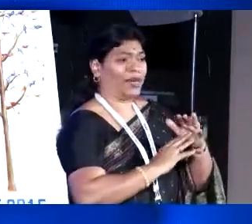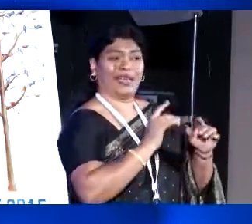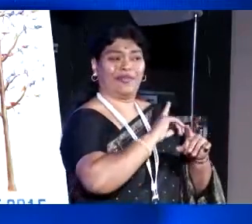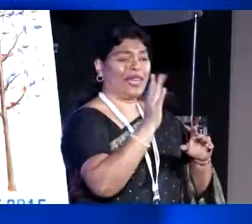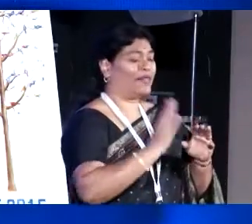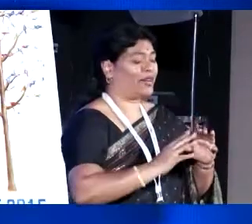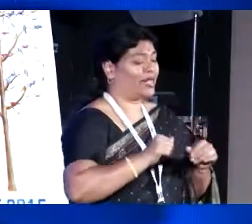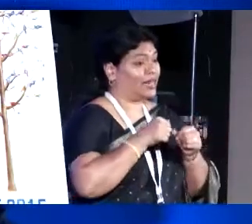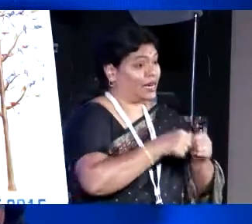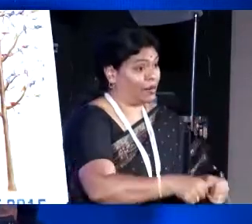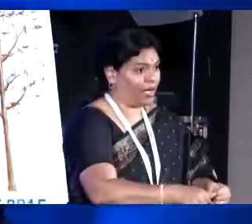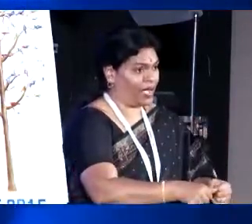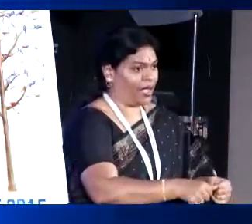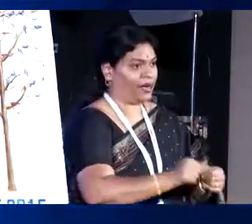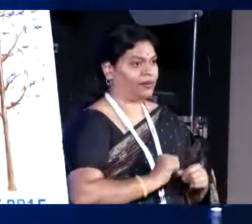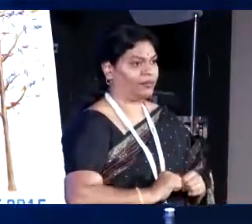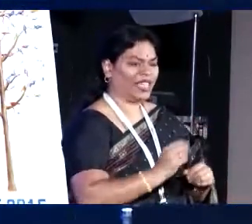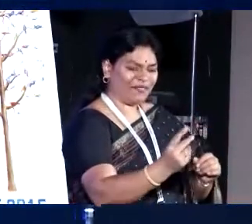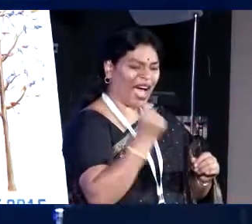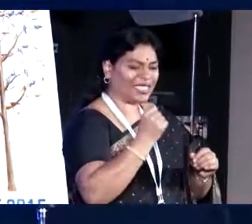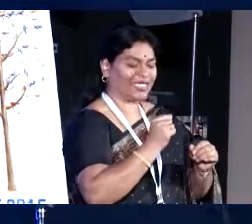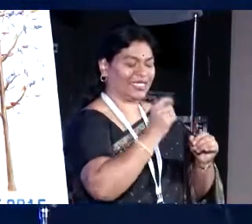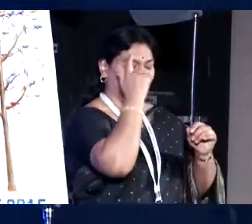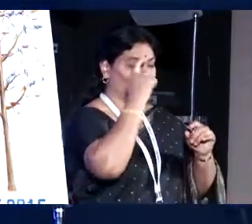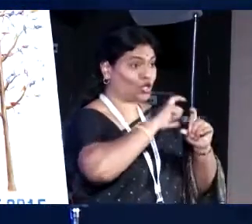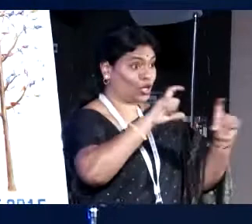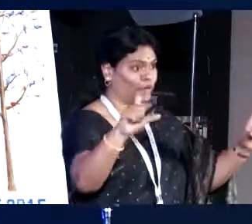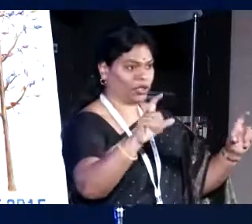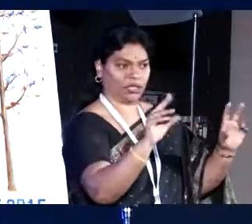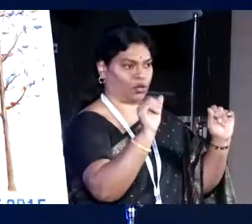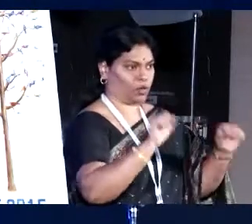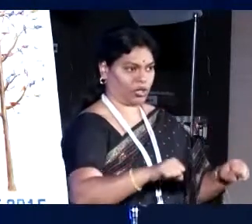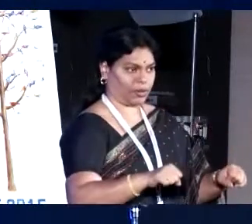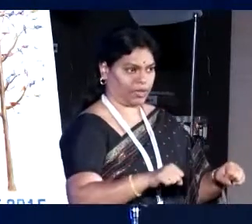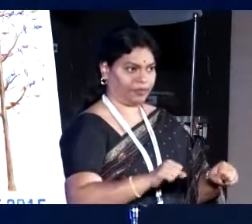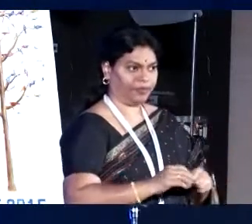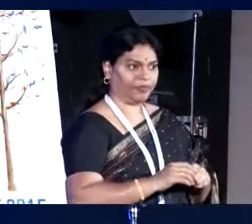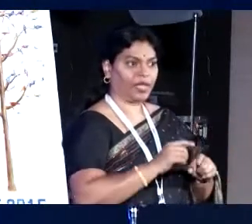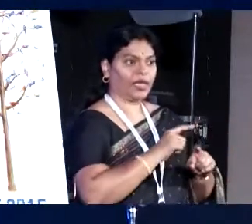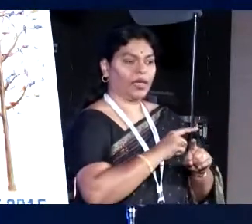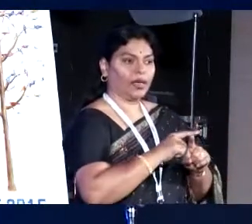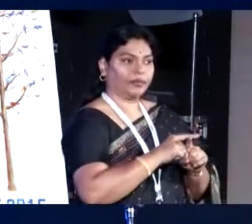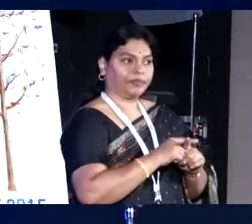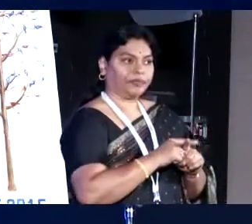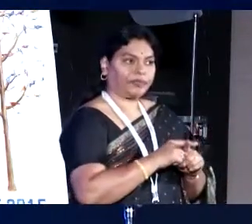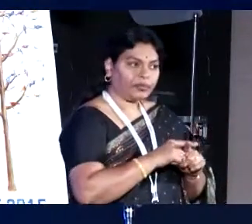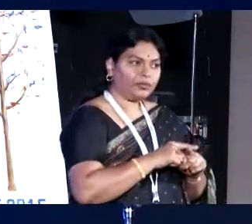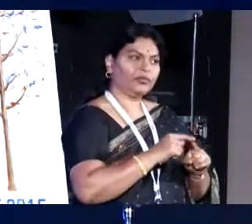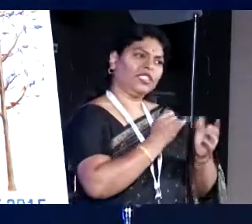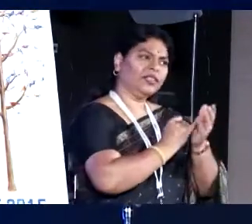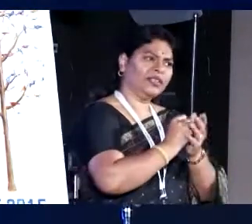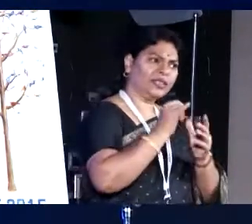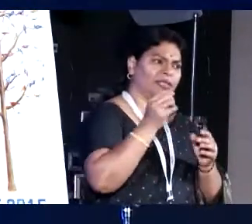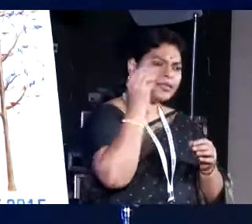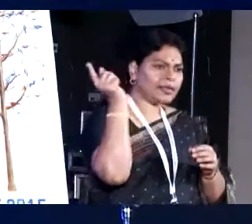sustain. Instant relief to someone is acceptable but it should not sustain. So we came out with a very simple